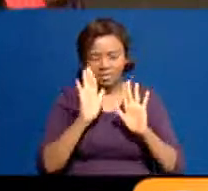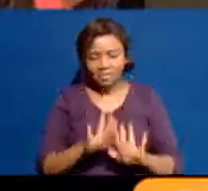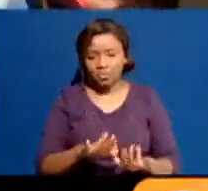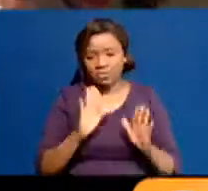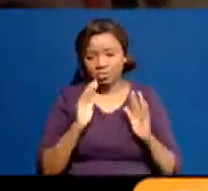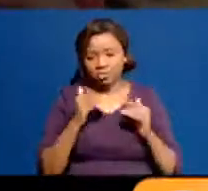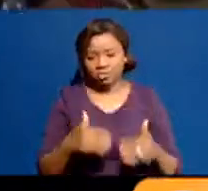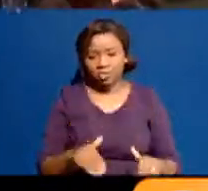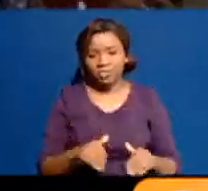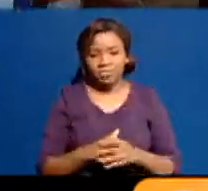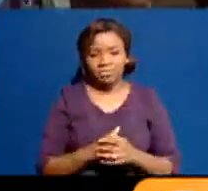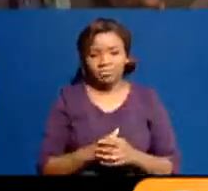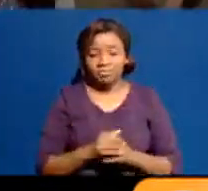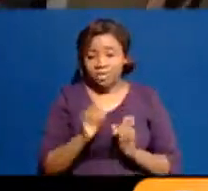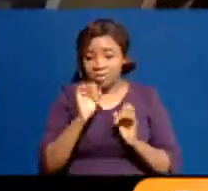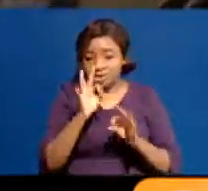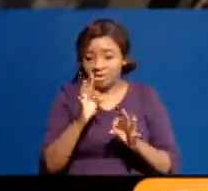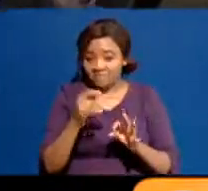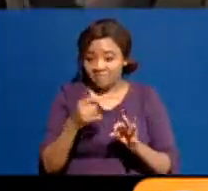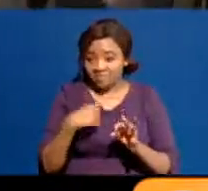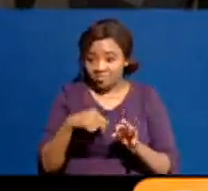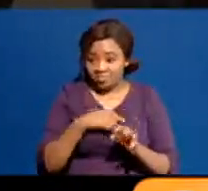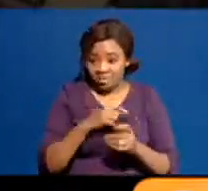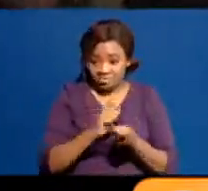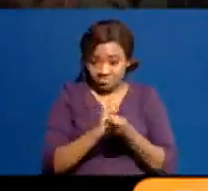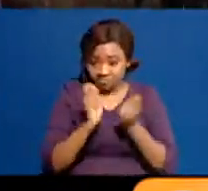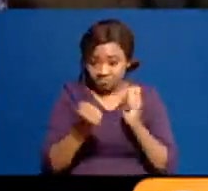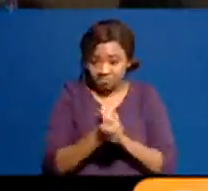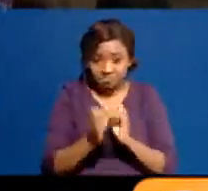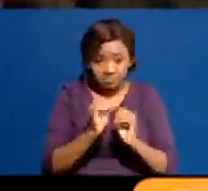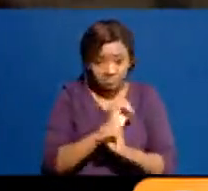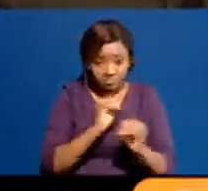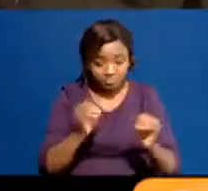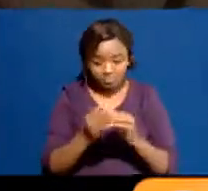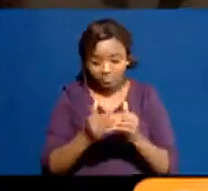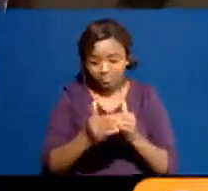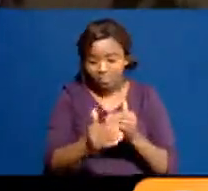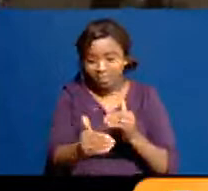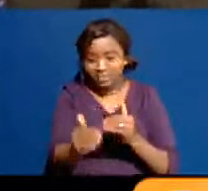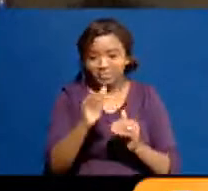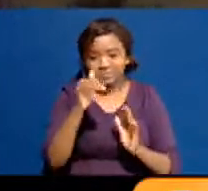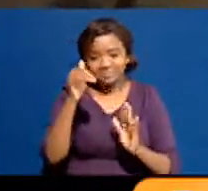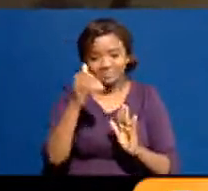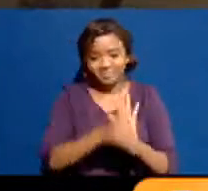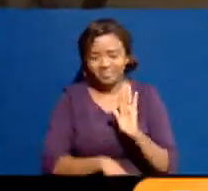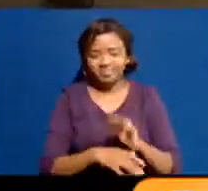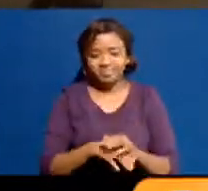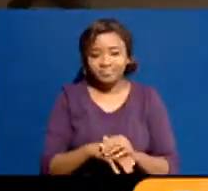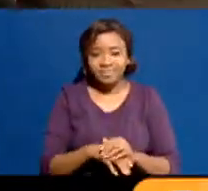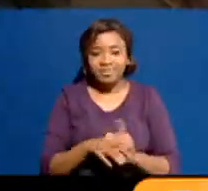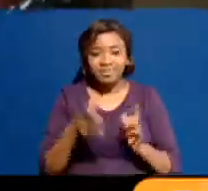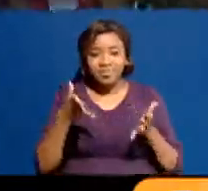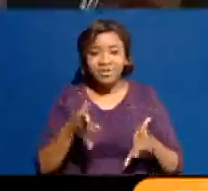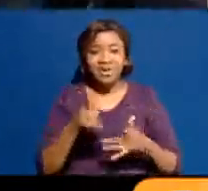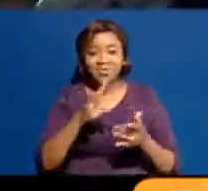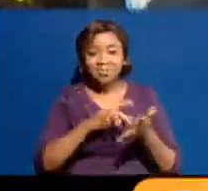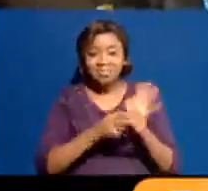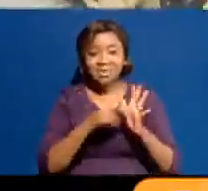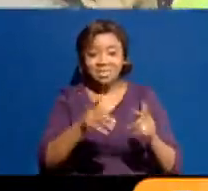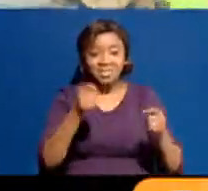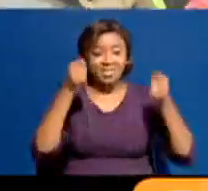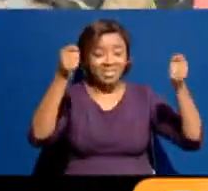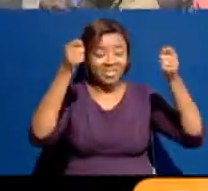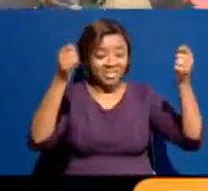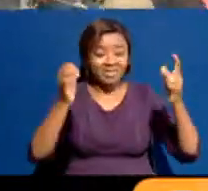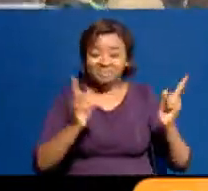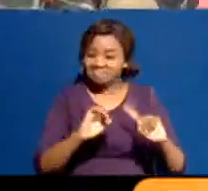out of the brink, it's going to get even worse now, because this is not a protest anymore. These are the seeds of civil unrest and